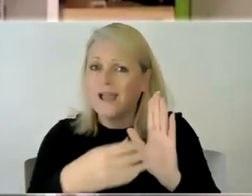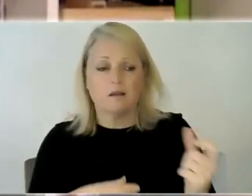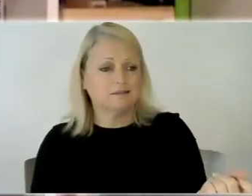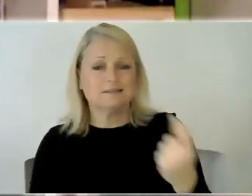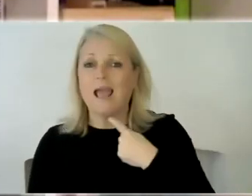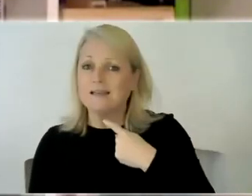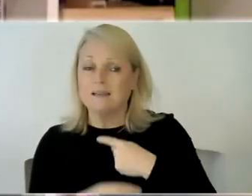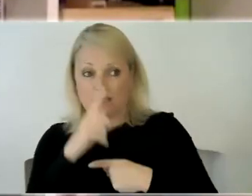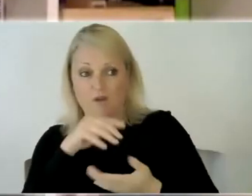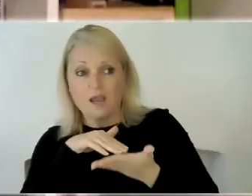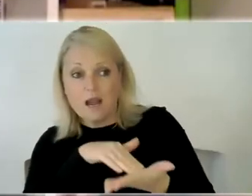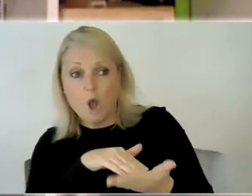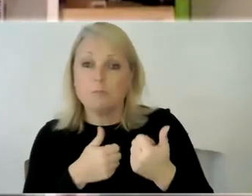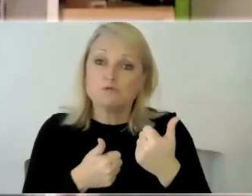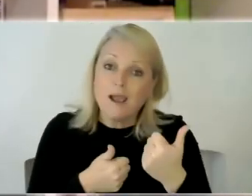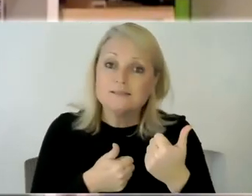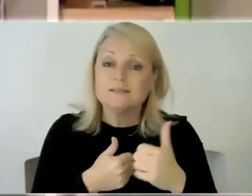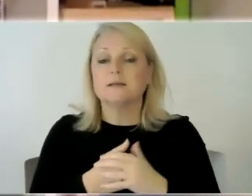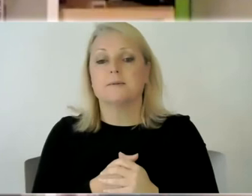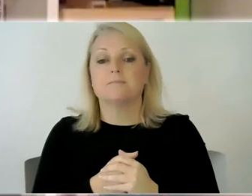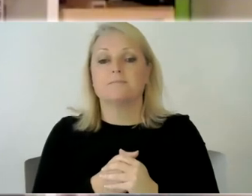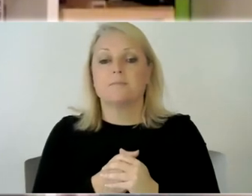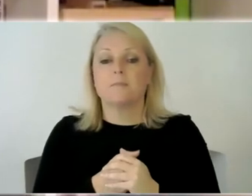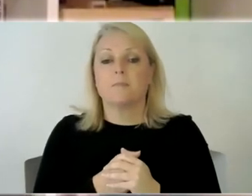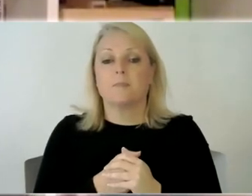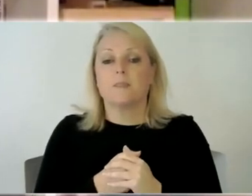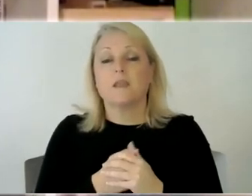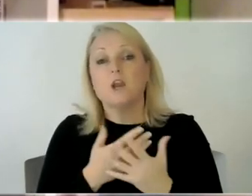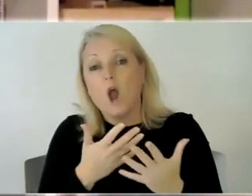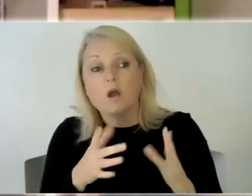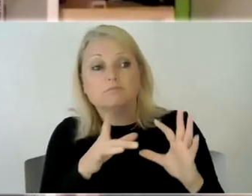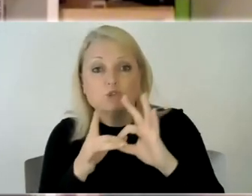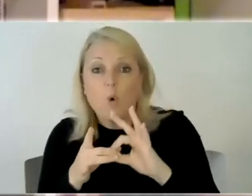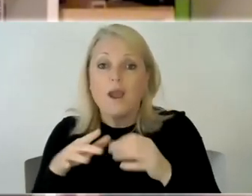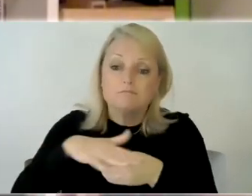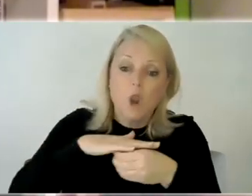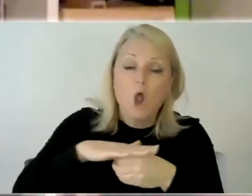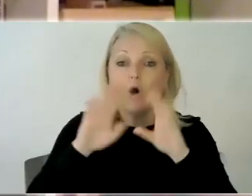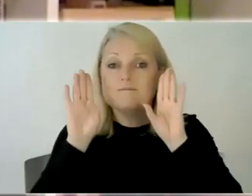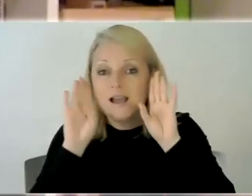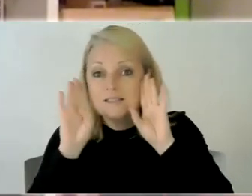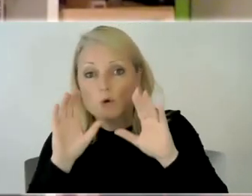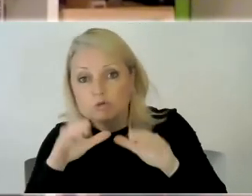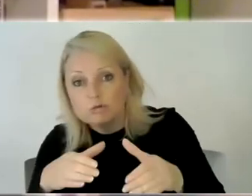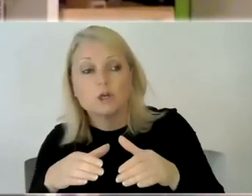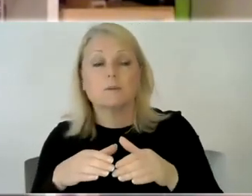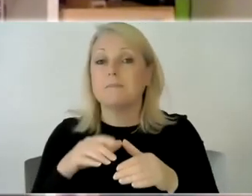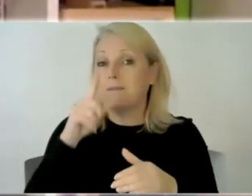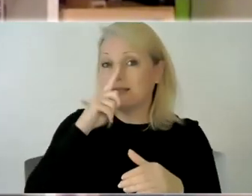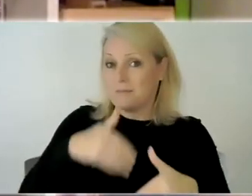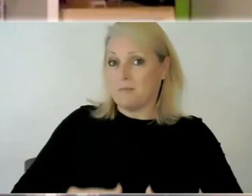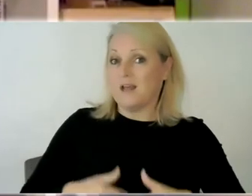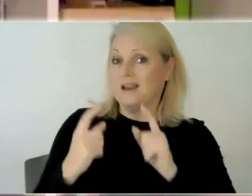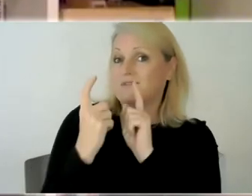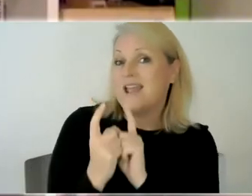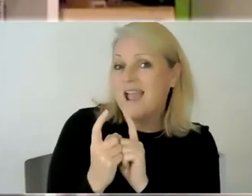or i can try and you know i always advise you know if you look for local facebook groups to see if there's people who live near you and and often they